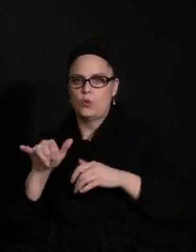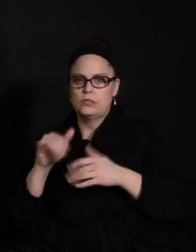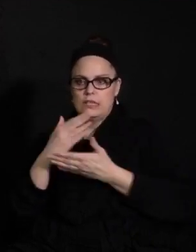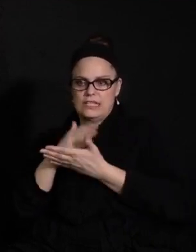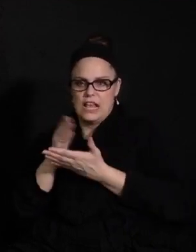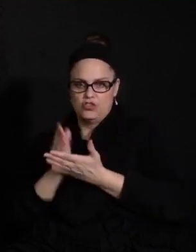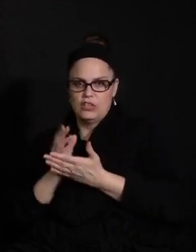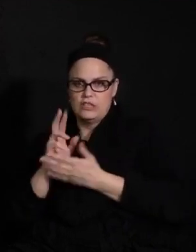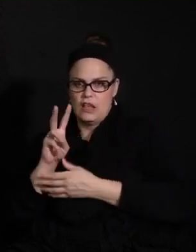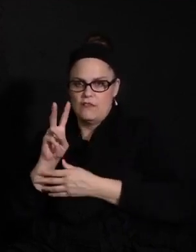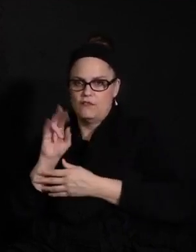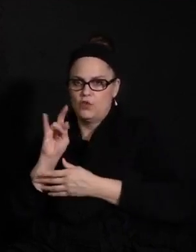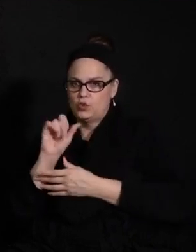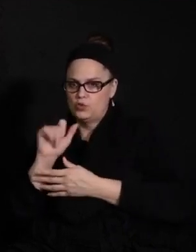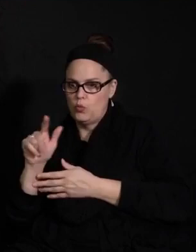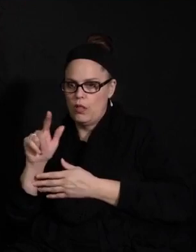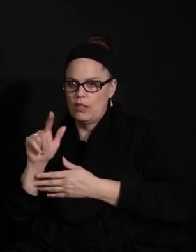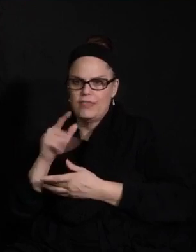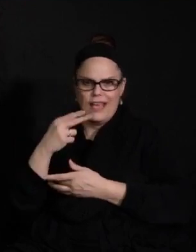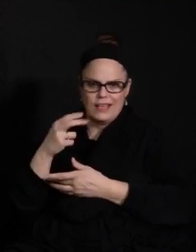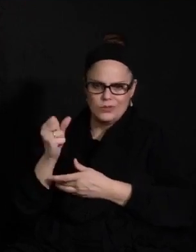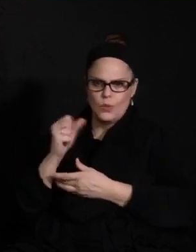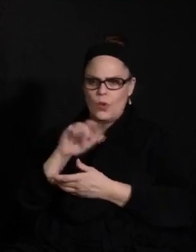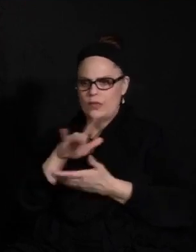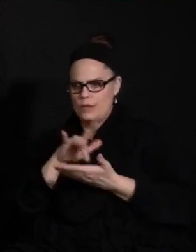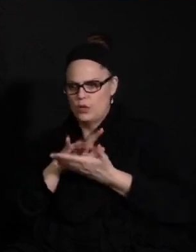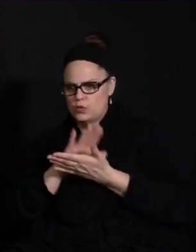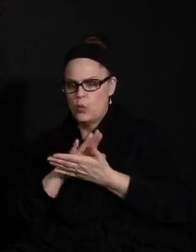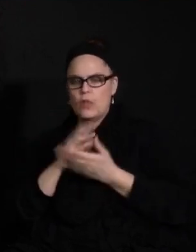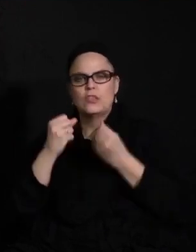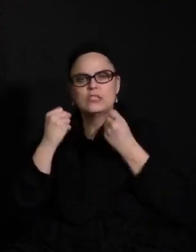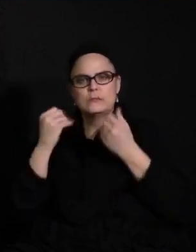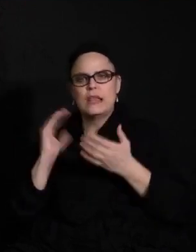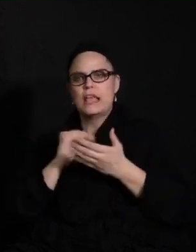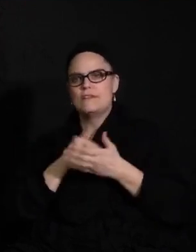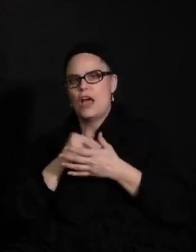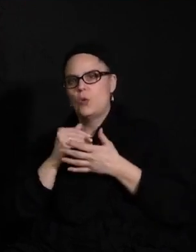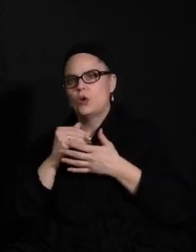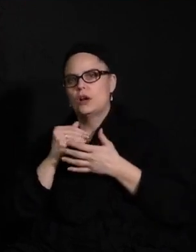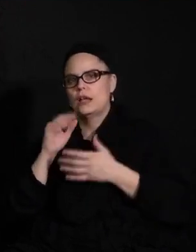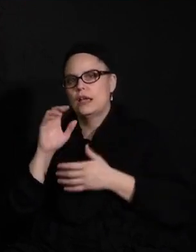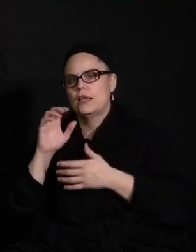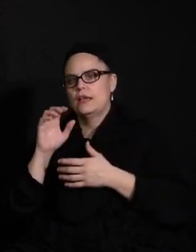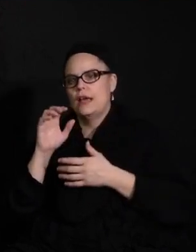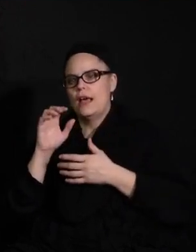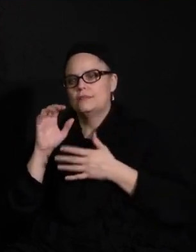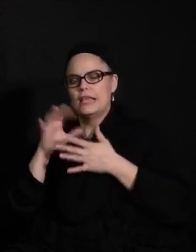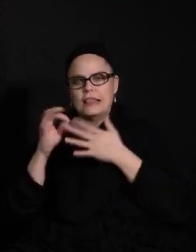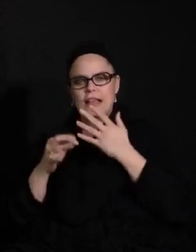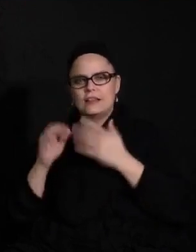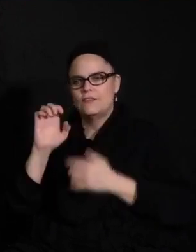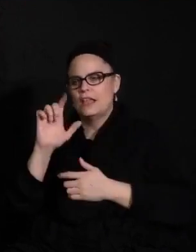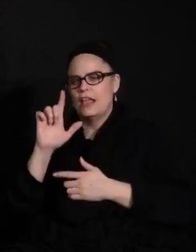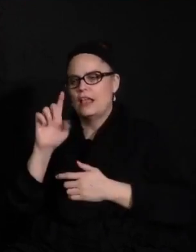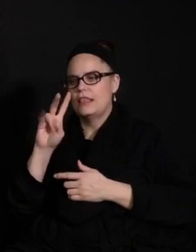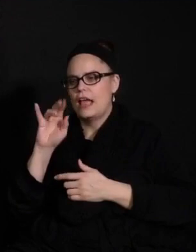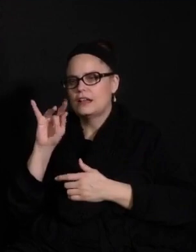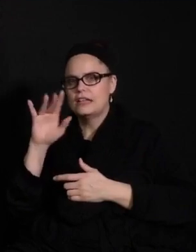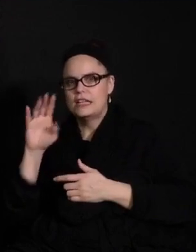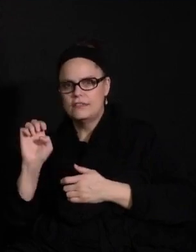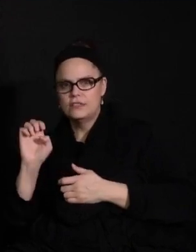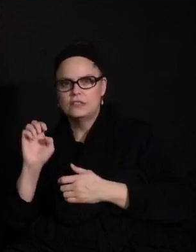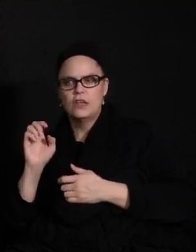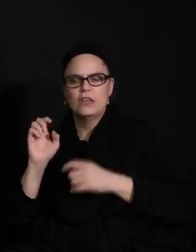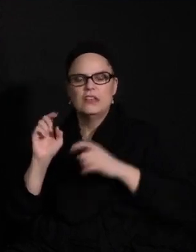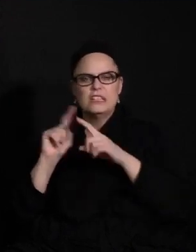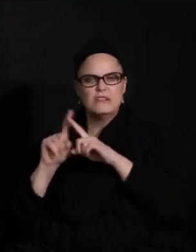especially at our high school and even in our middle school, with a lot of our electives in our different disciplines. We're not able